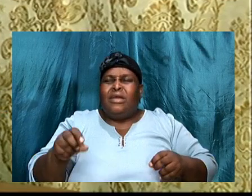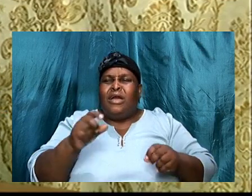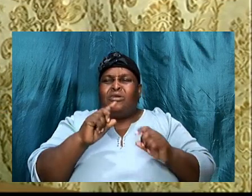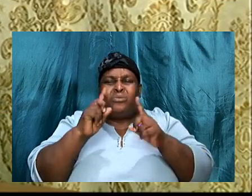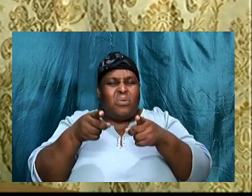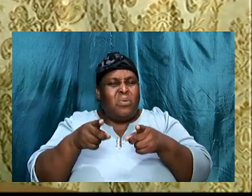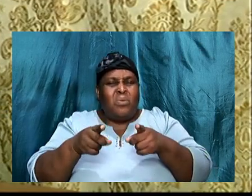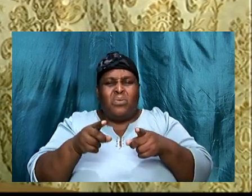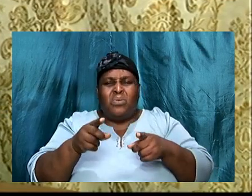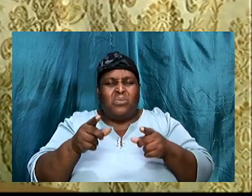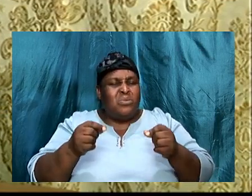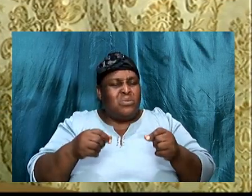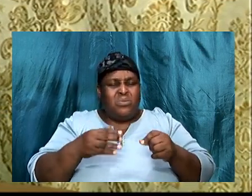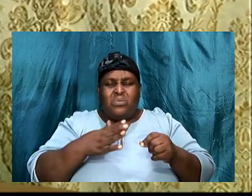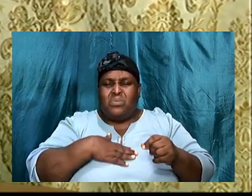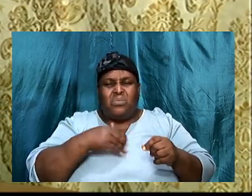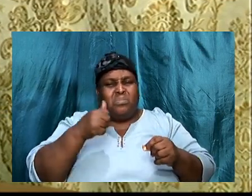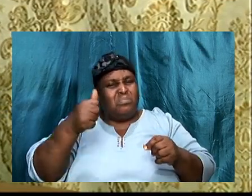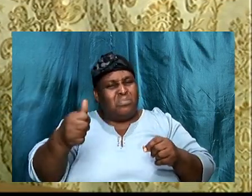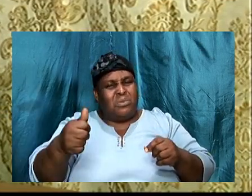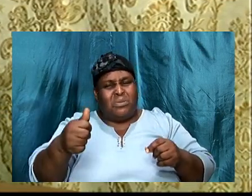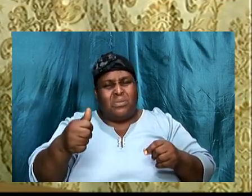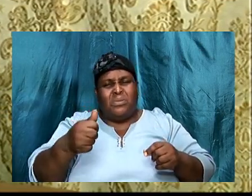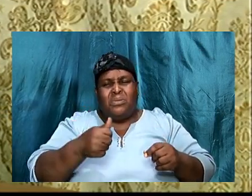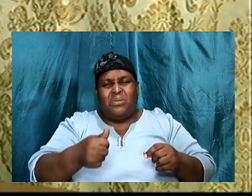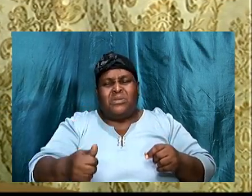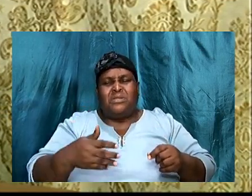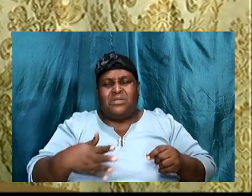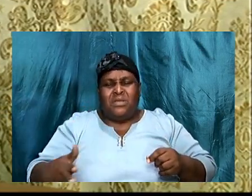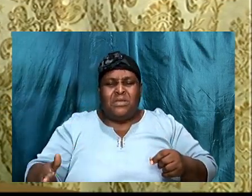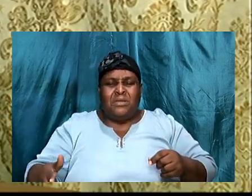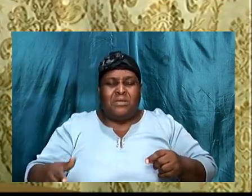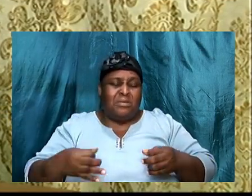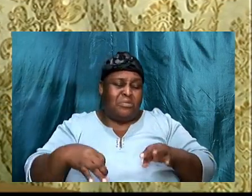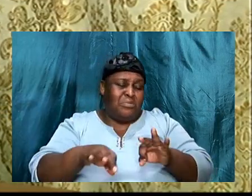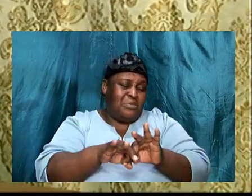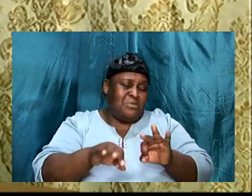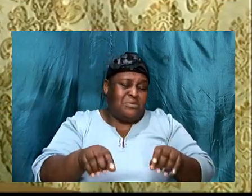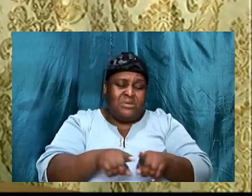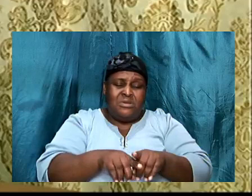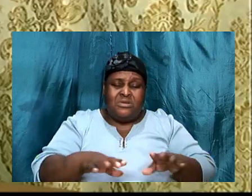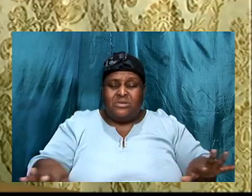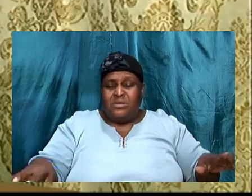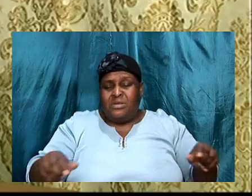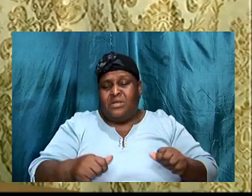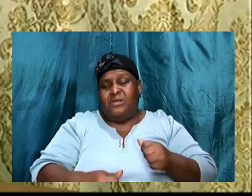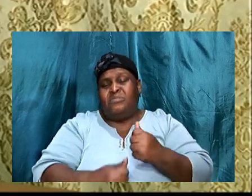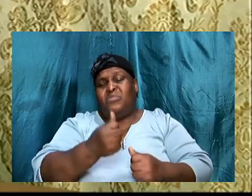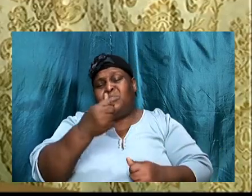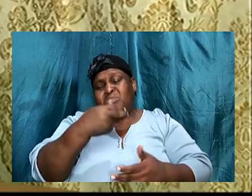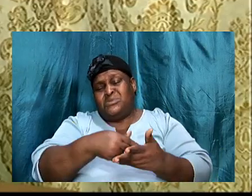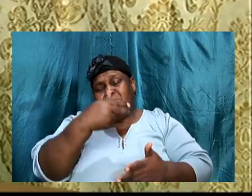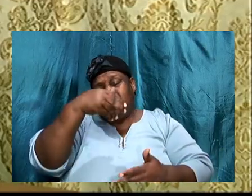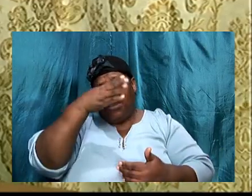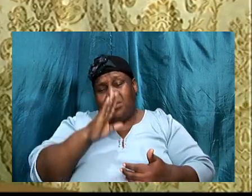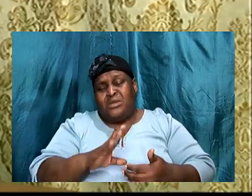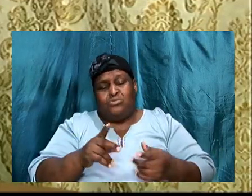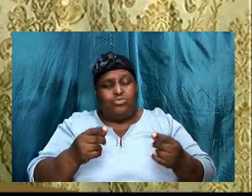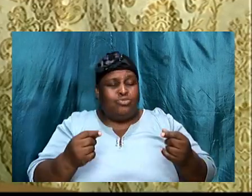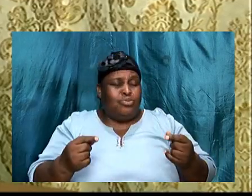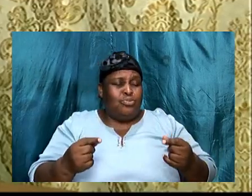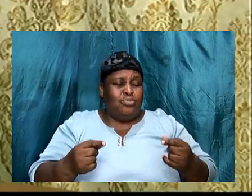thing. So, it is important, as children of the most high God, that we do our endeavor best,